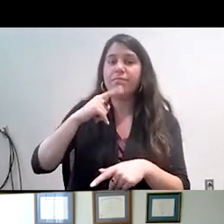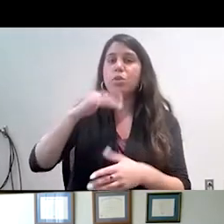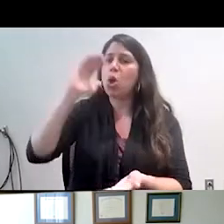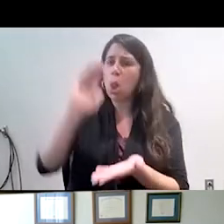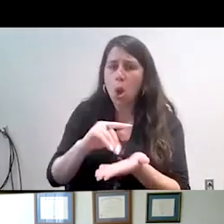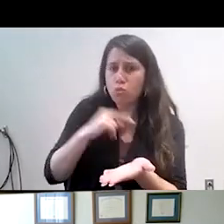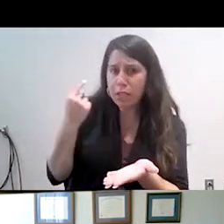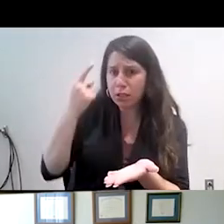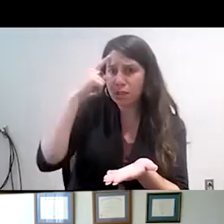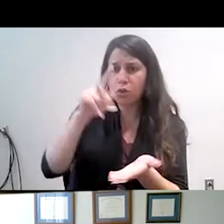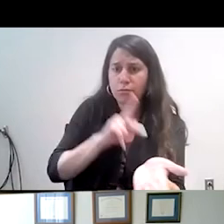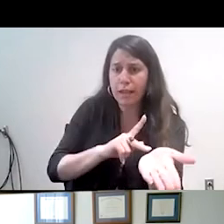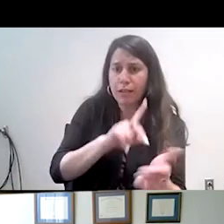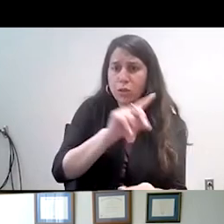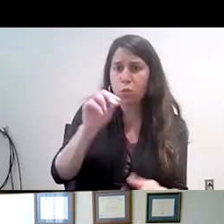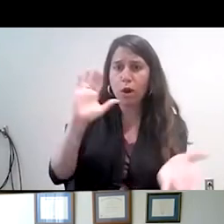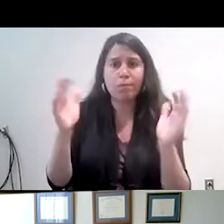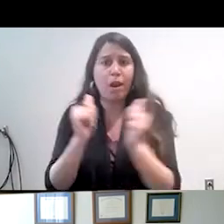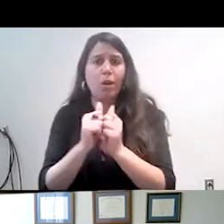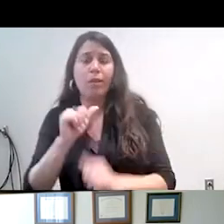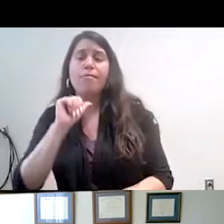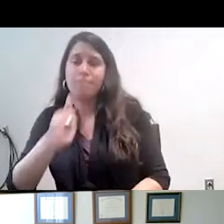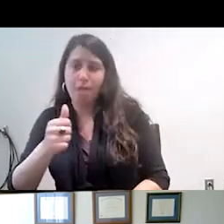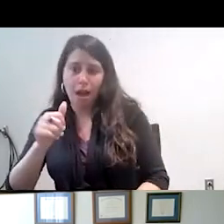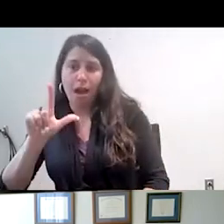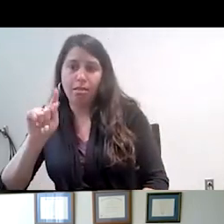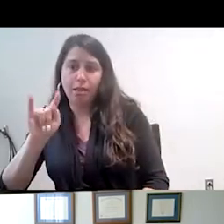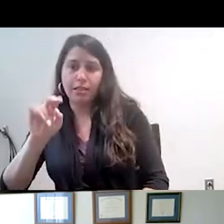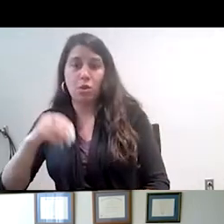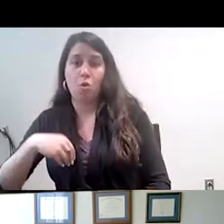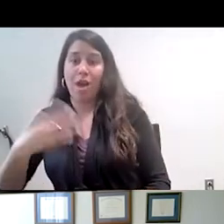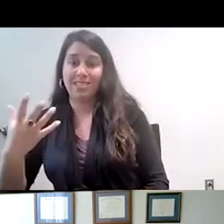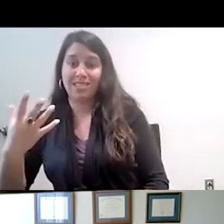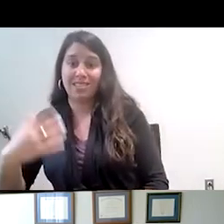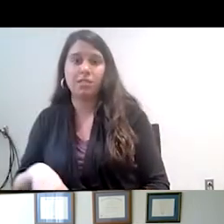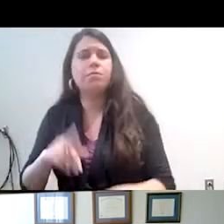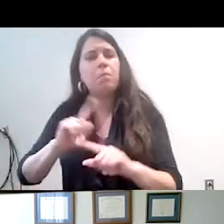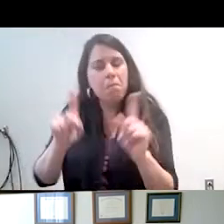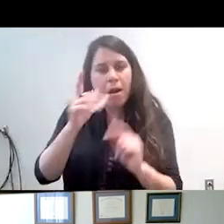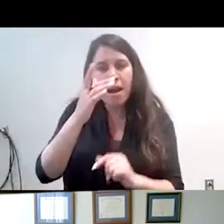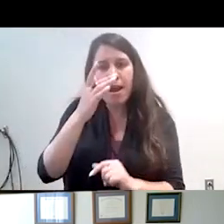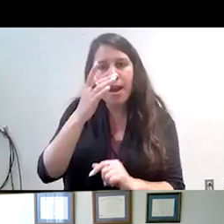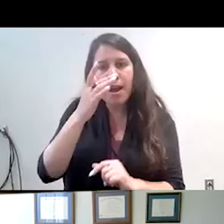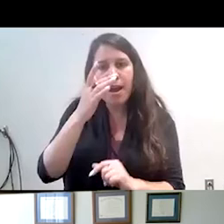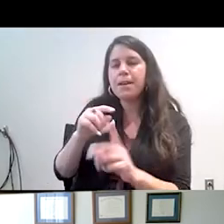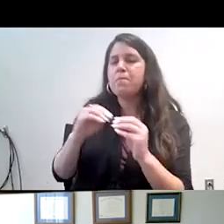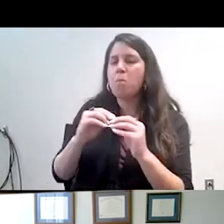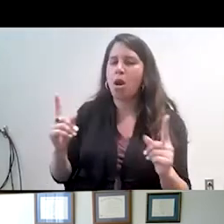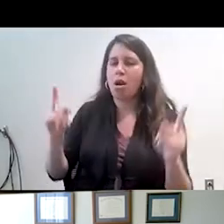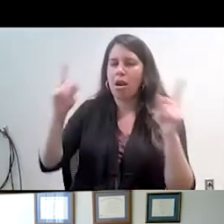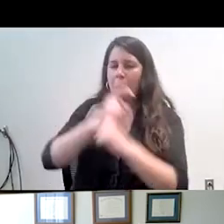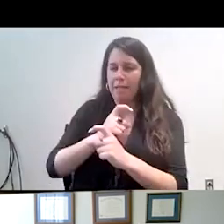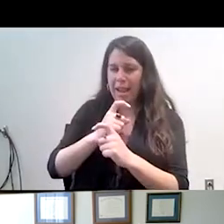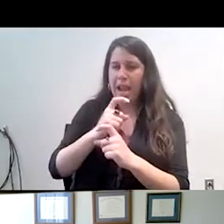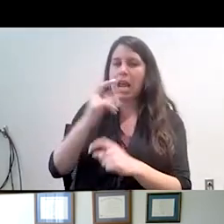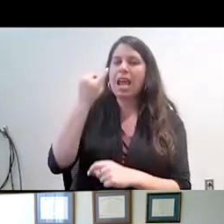compared to their non-Latino white counterparts. However, a much more complicated picture emerges when you take into it, when you take into account age